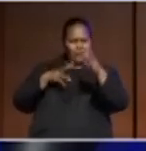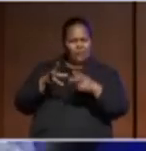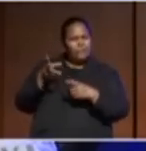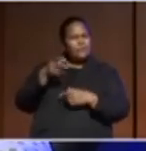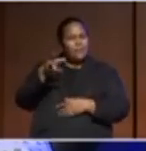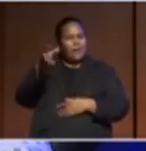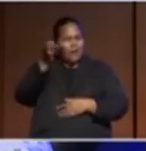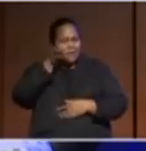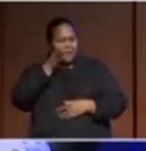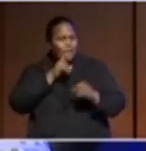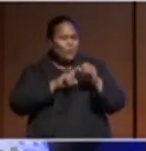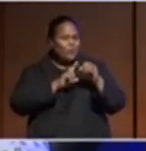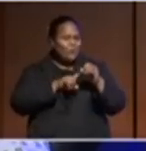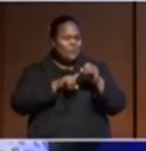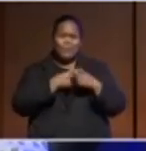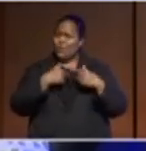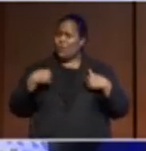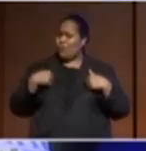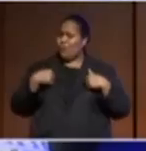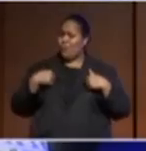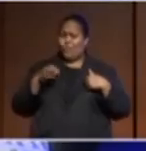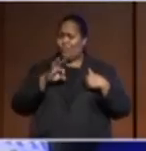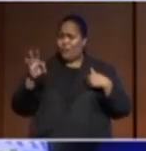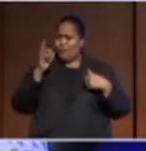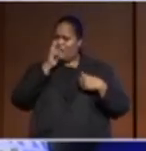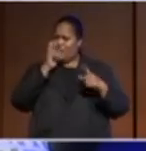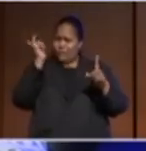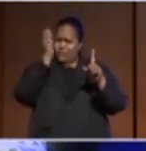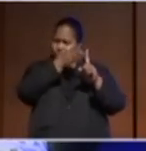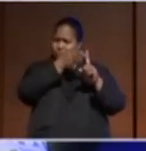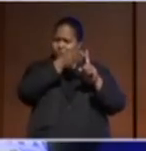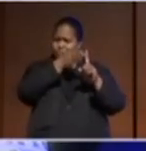if we haven't been people-centered, what have we been doing?